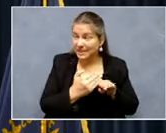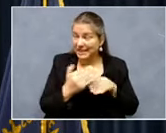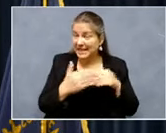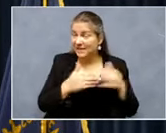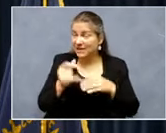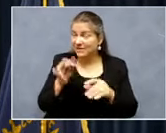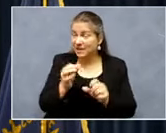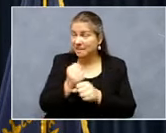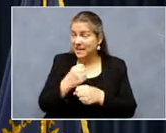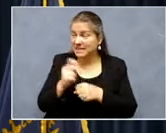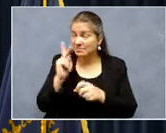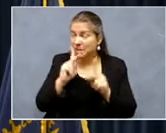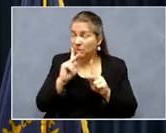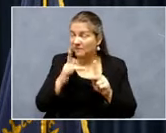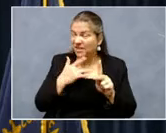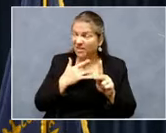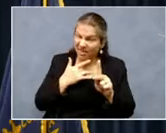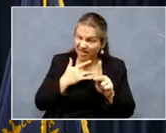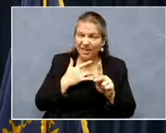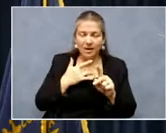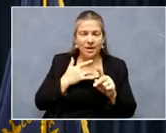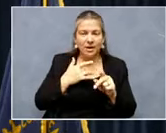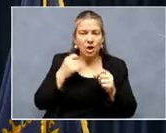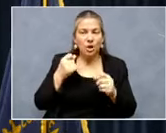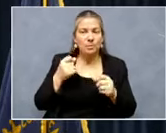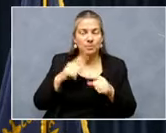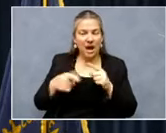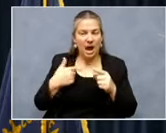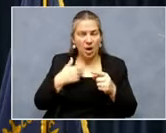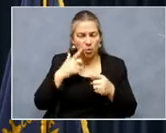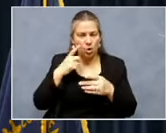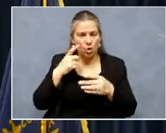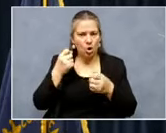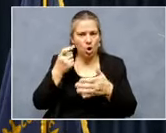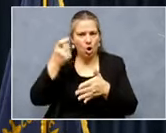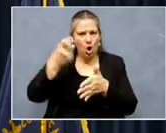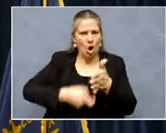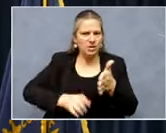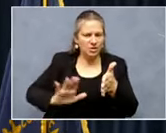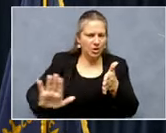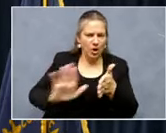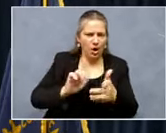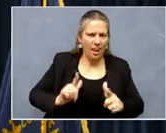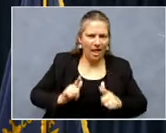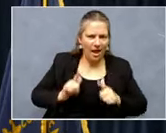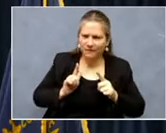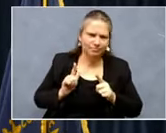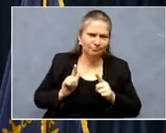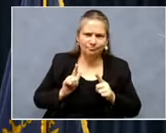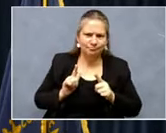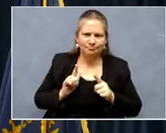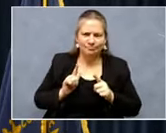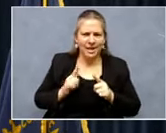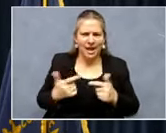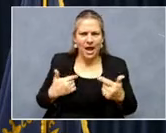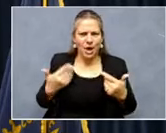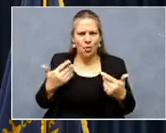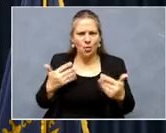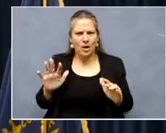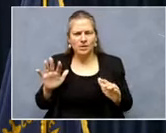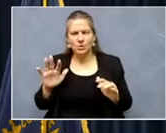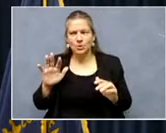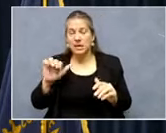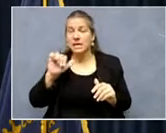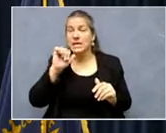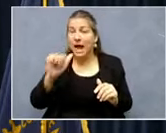inconvenience and that ultimately costs people their, their lives. I can't go back in time with other people's decision to do or not to do something.